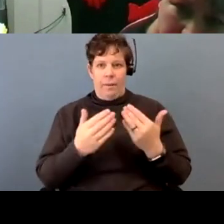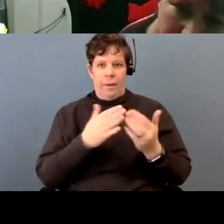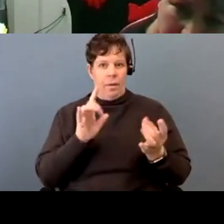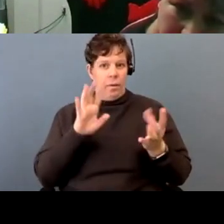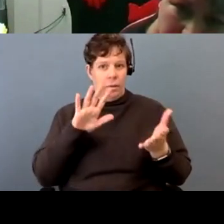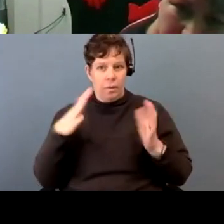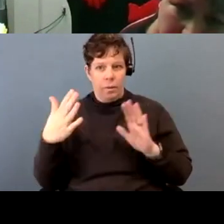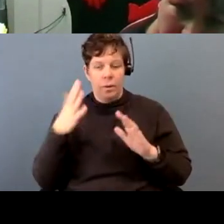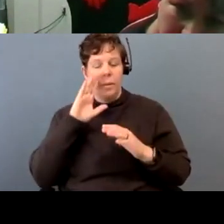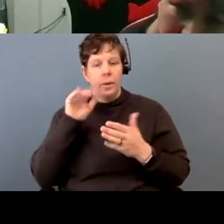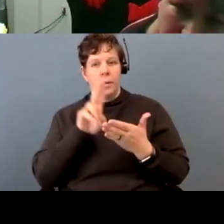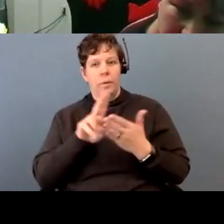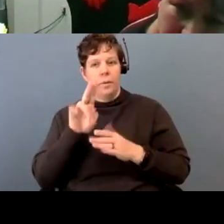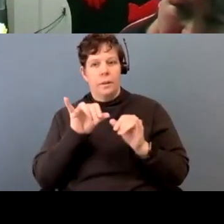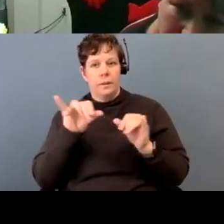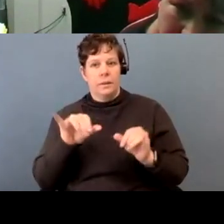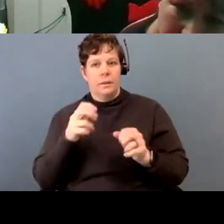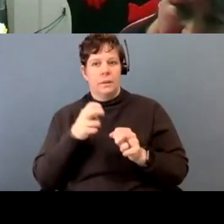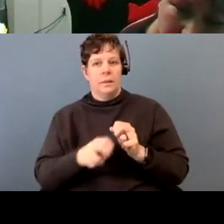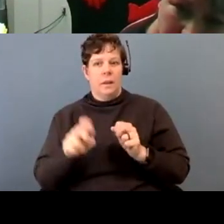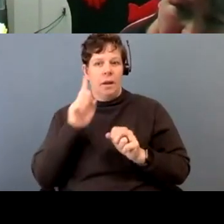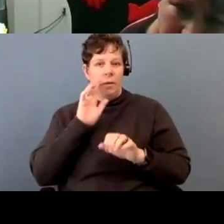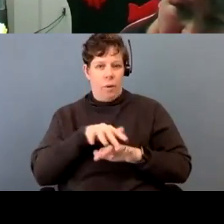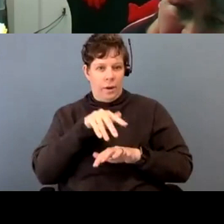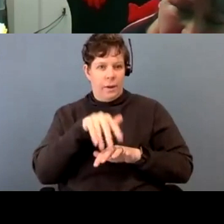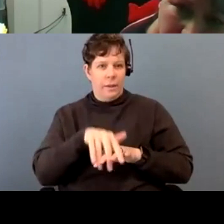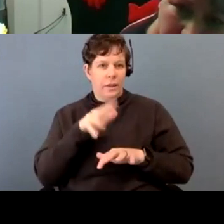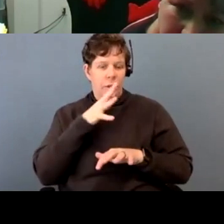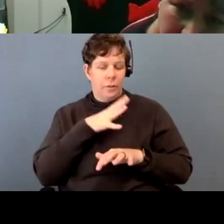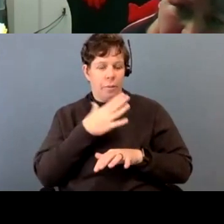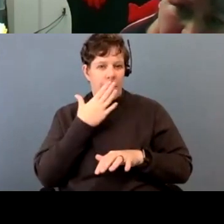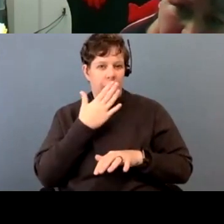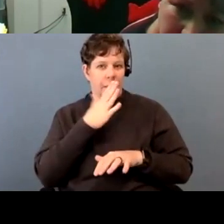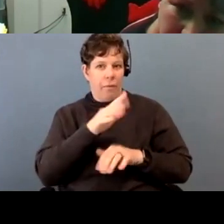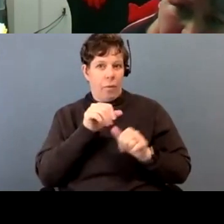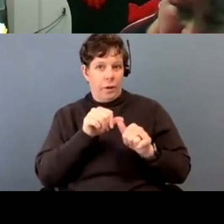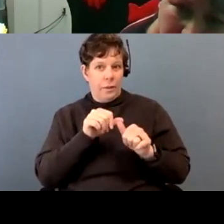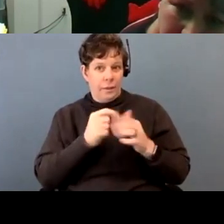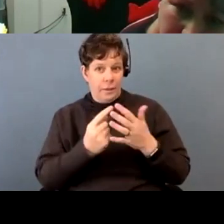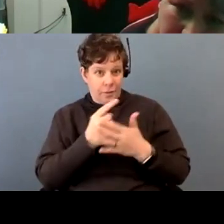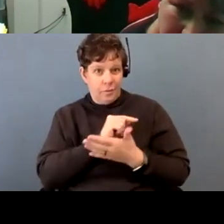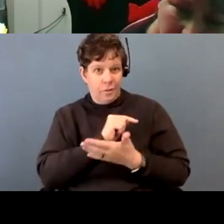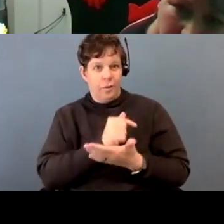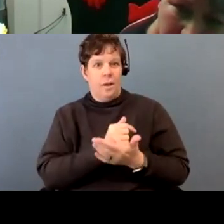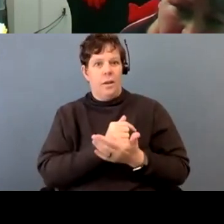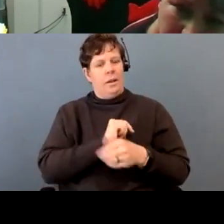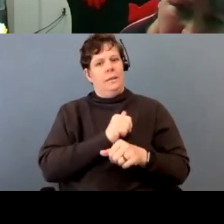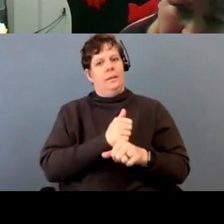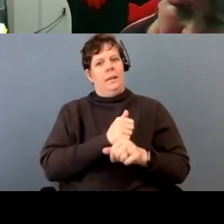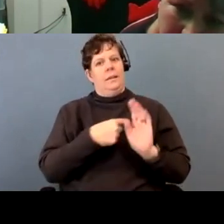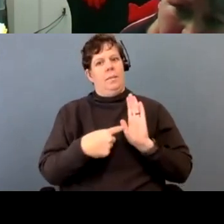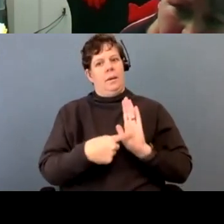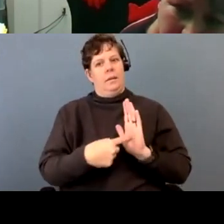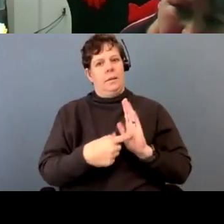systems in and of themselves are difficult for indigenous women. So thank you so much for even continuing that. It sets an example that so many of our